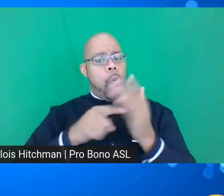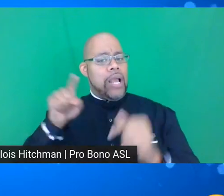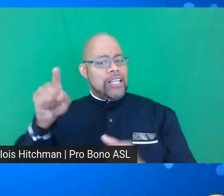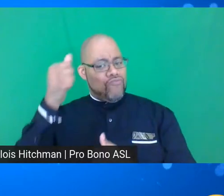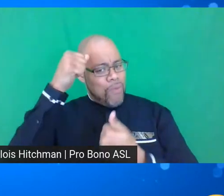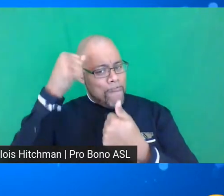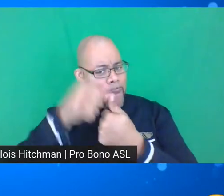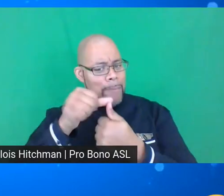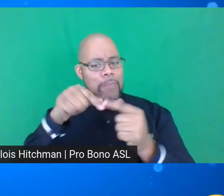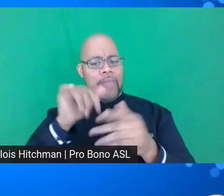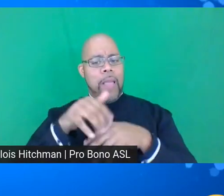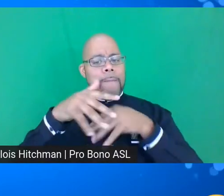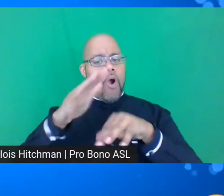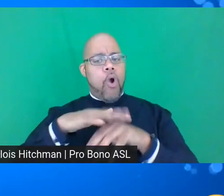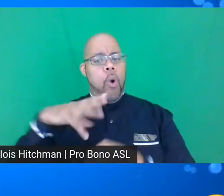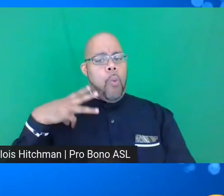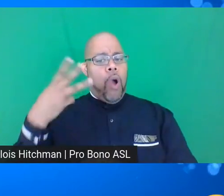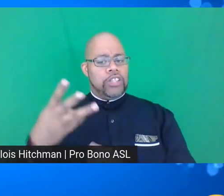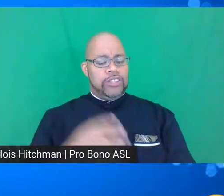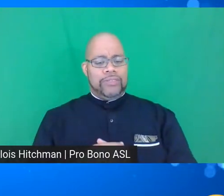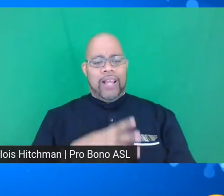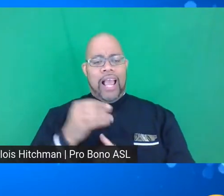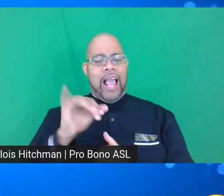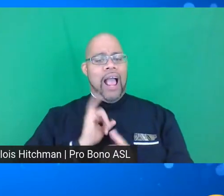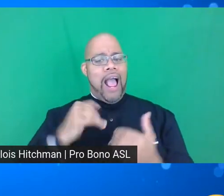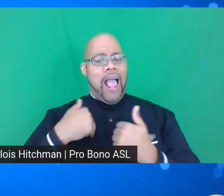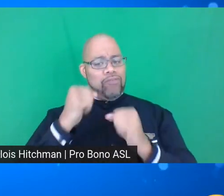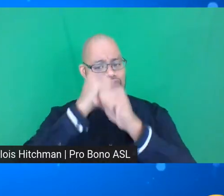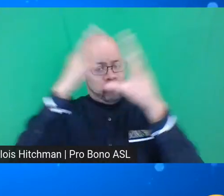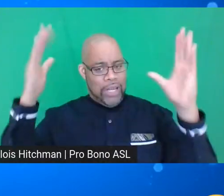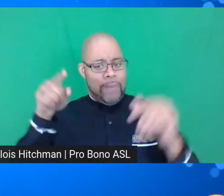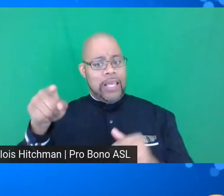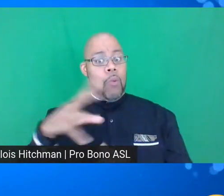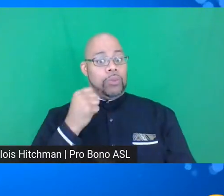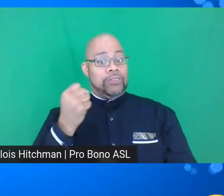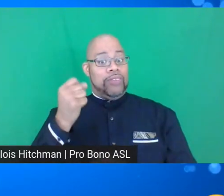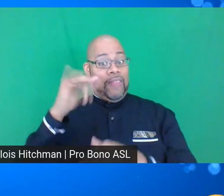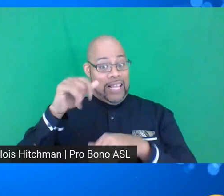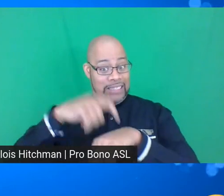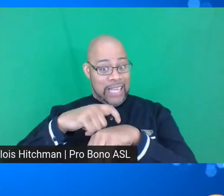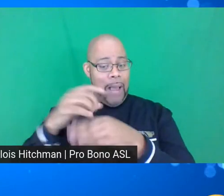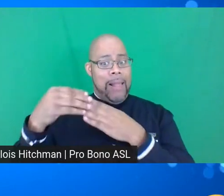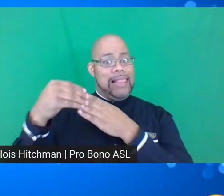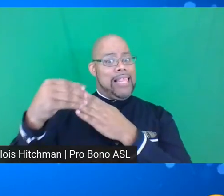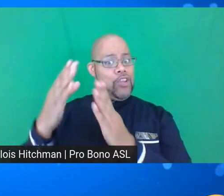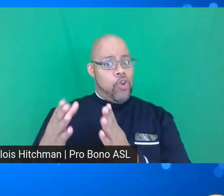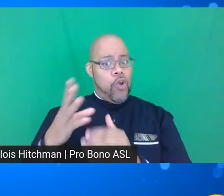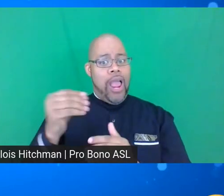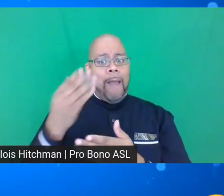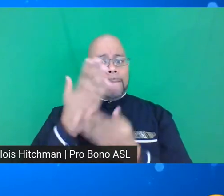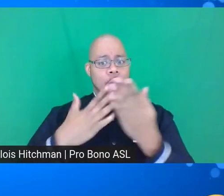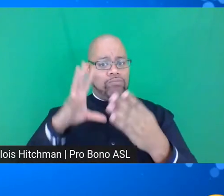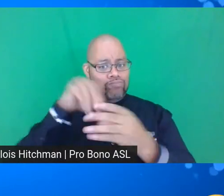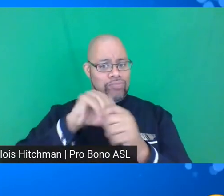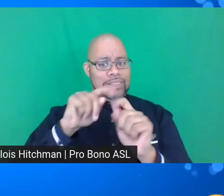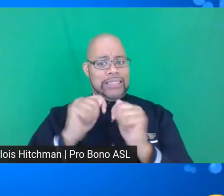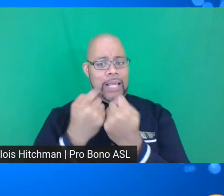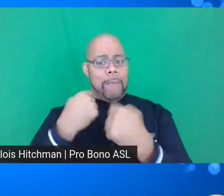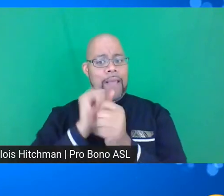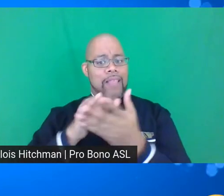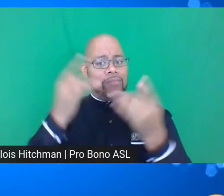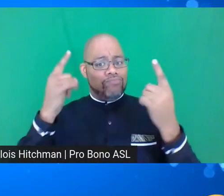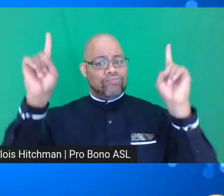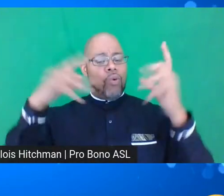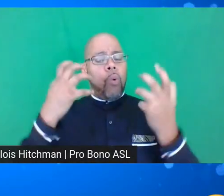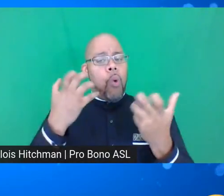remembers about the march on Washington. And I have a dream, as he was then, a leader and a part of the team that made it happen.